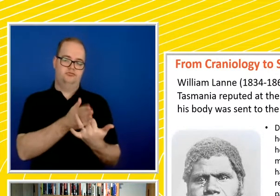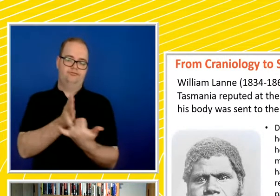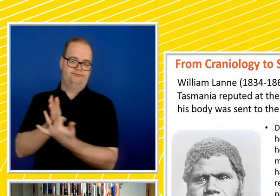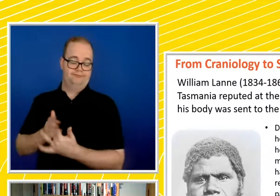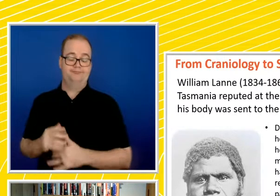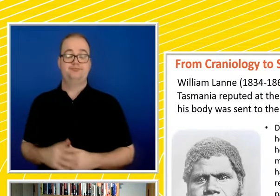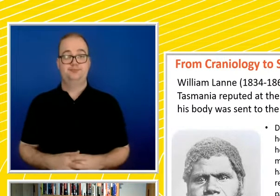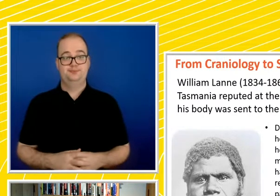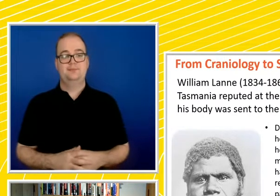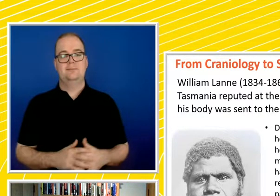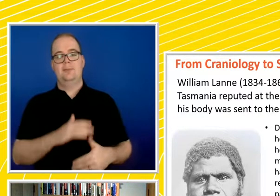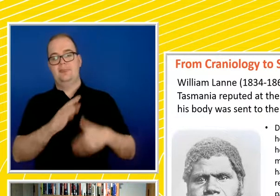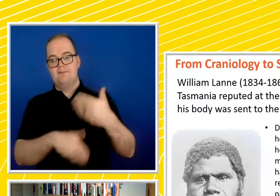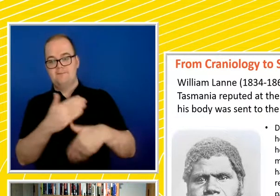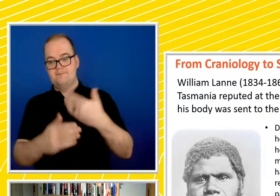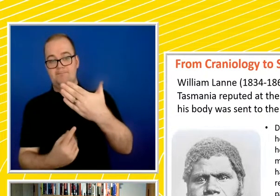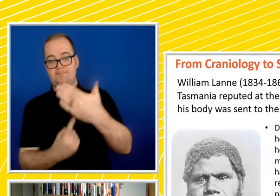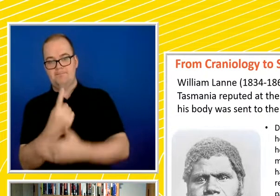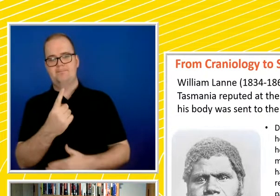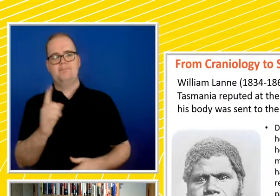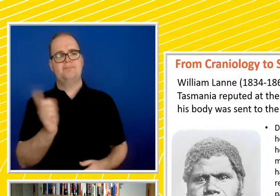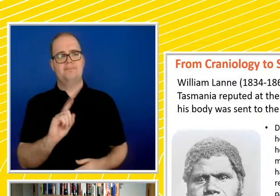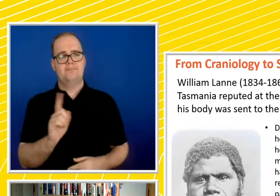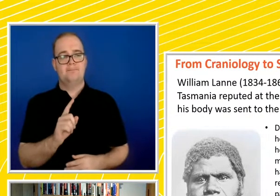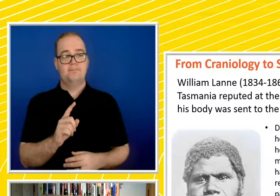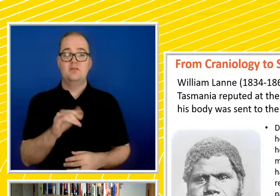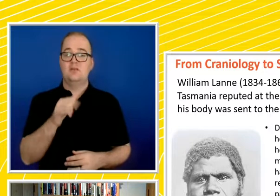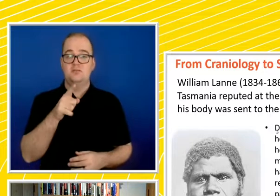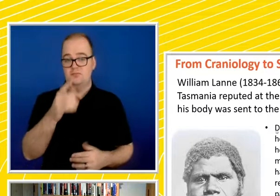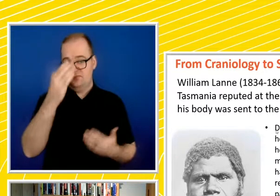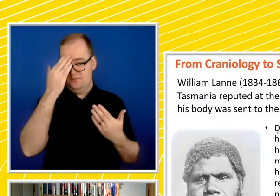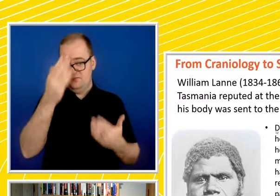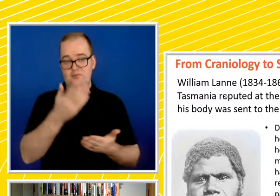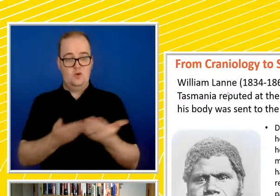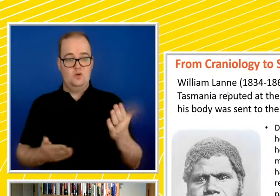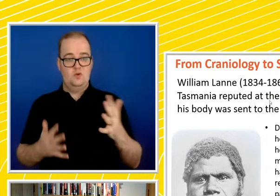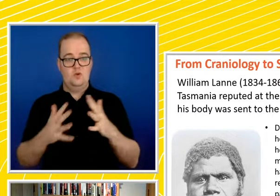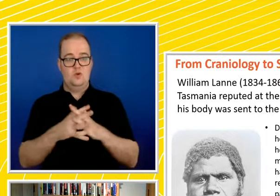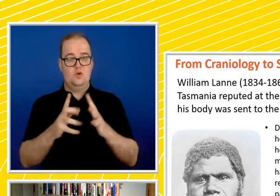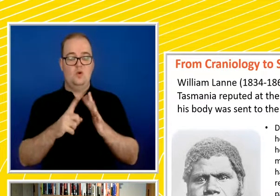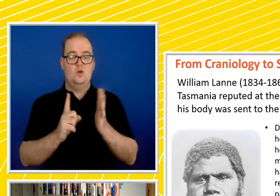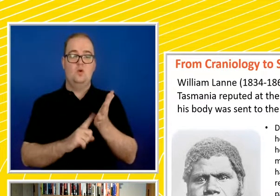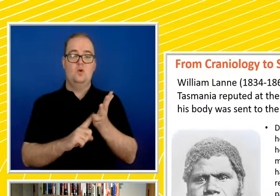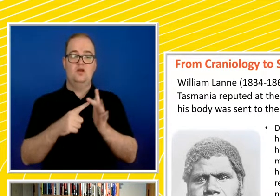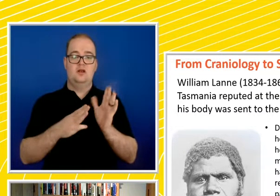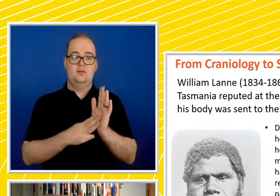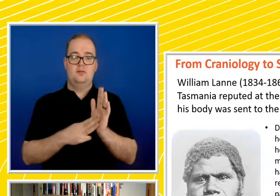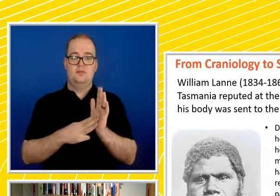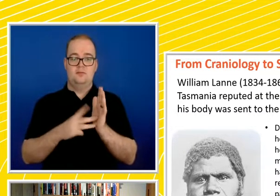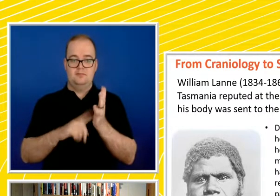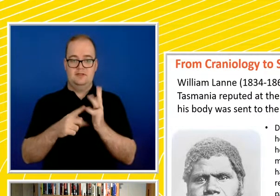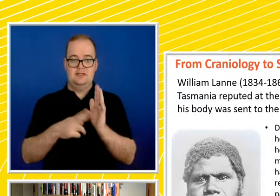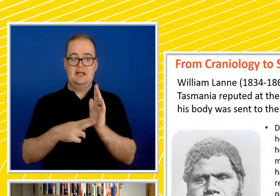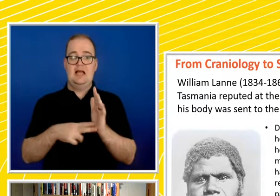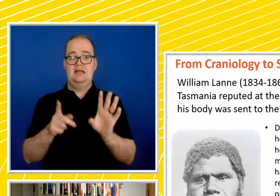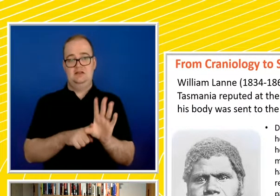leads to this kind of development where you may not have known of this story, but William Lunny, who was at the time reputed